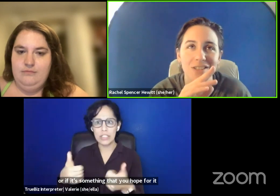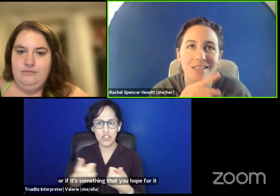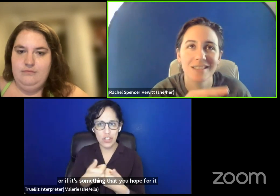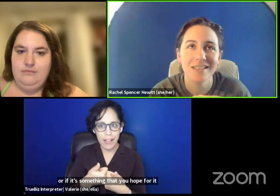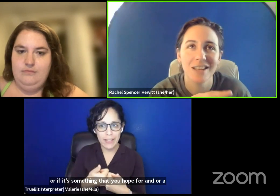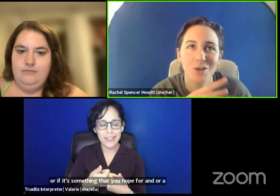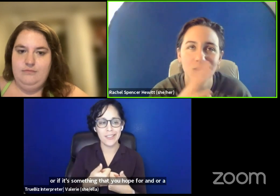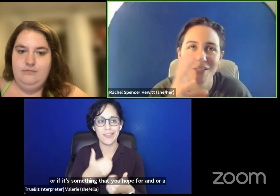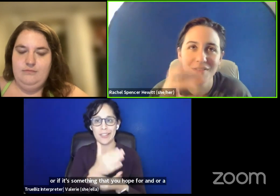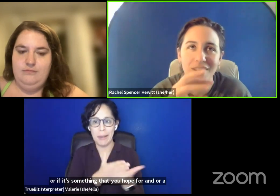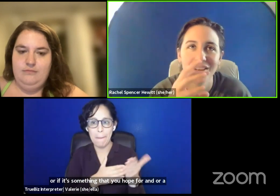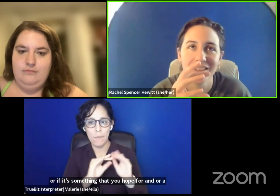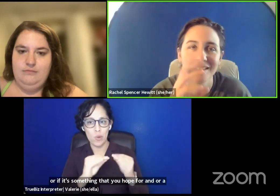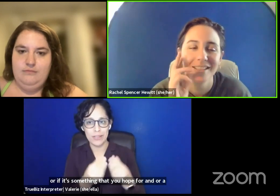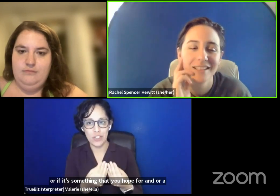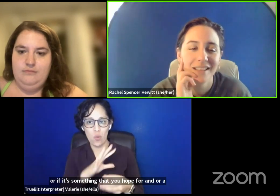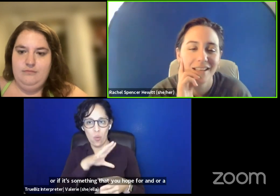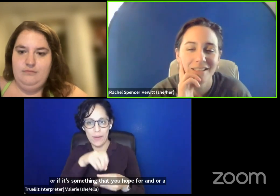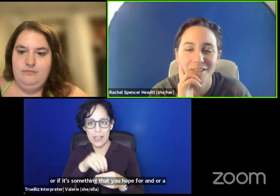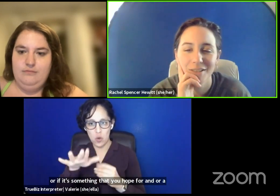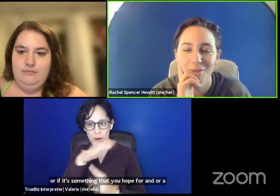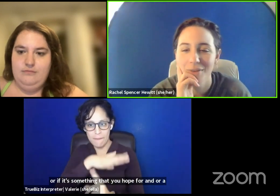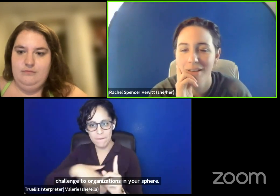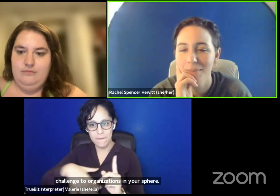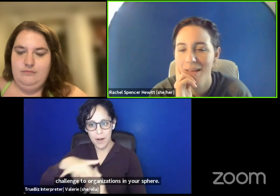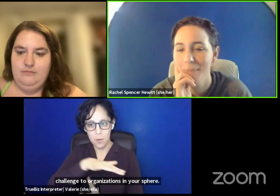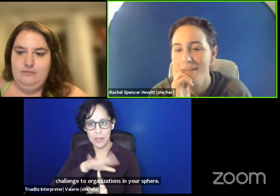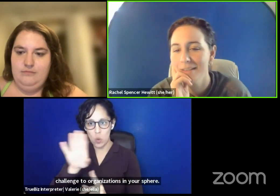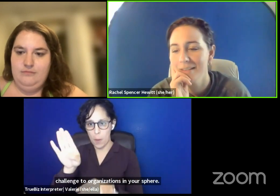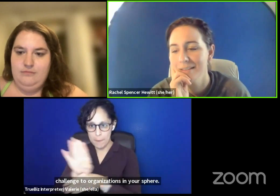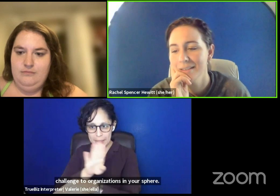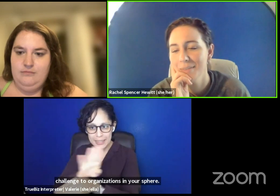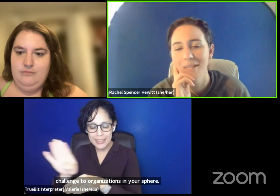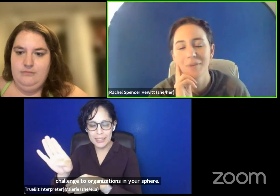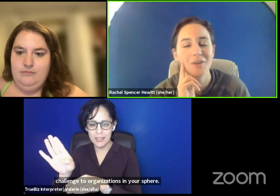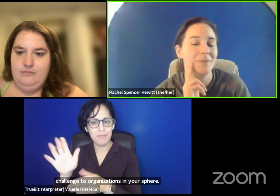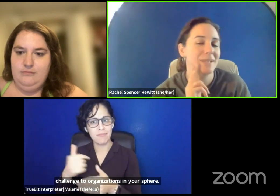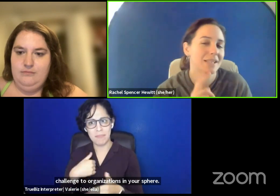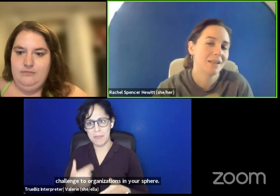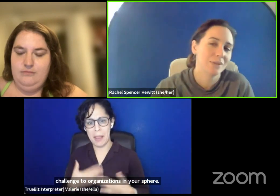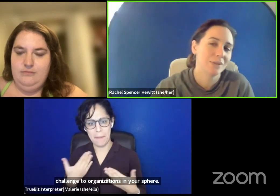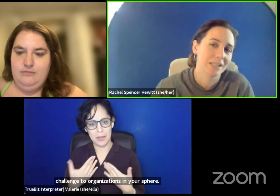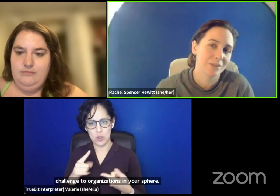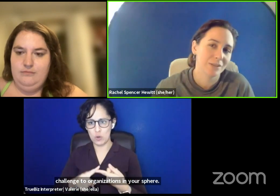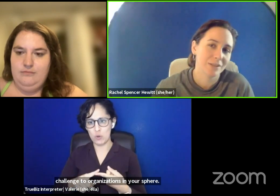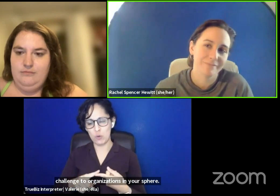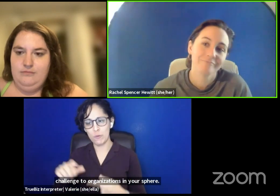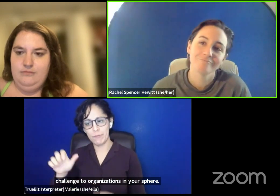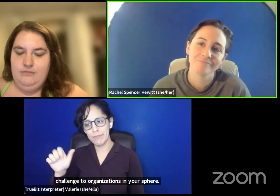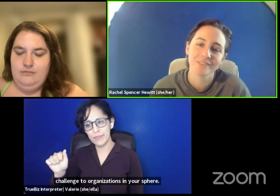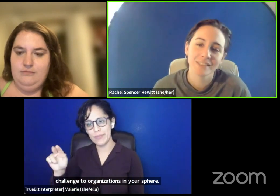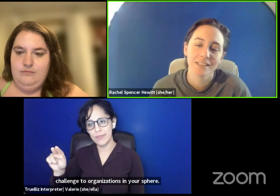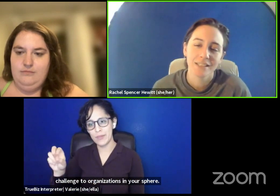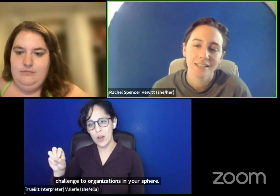organizations in your sphere, uh, to do. And I'd be happy to speak them anonymously out loud.